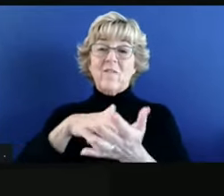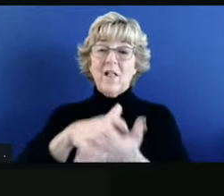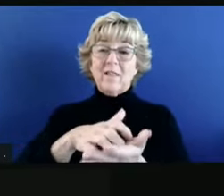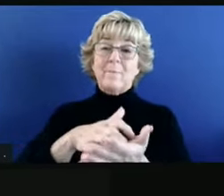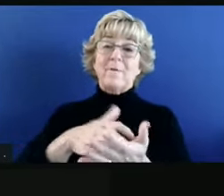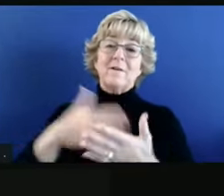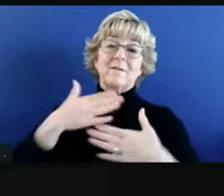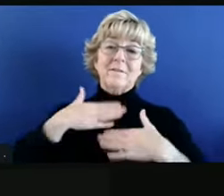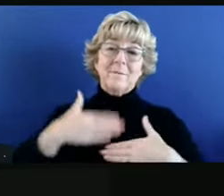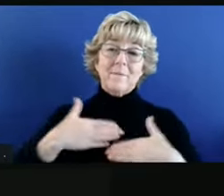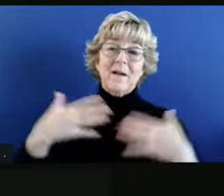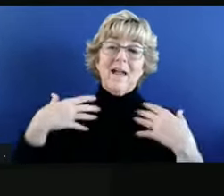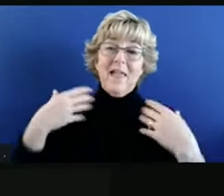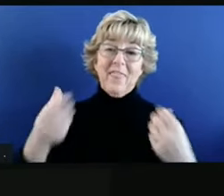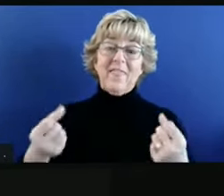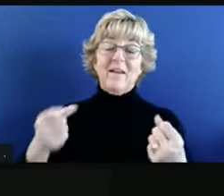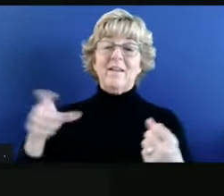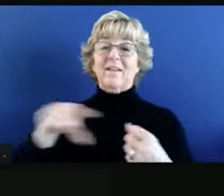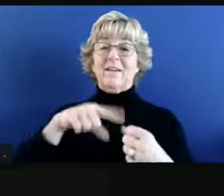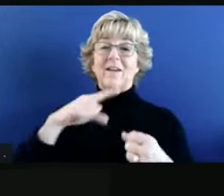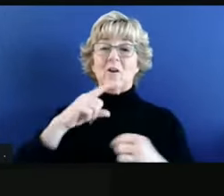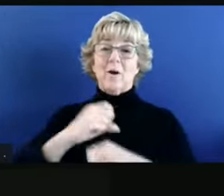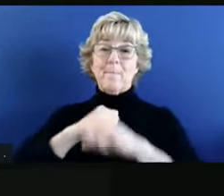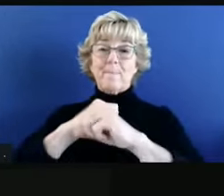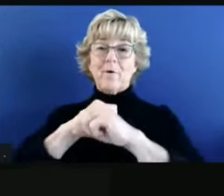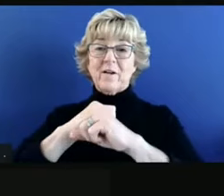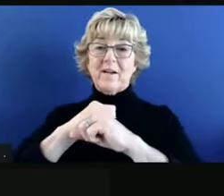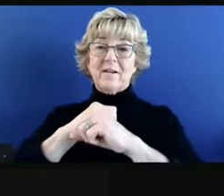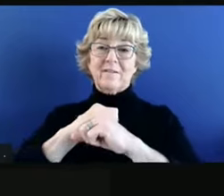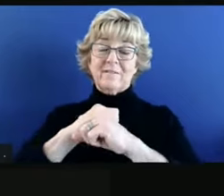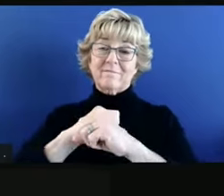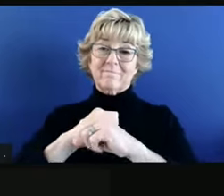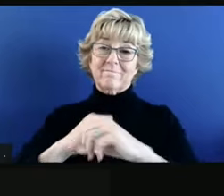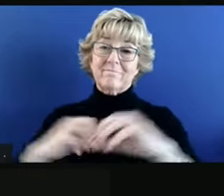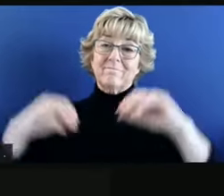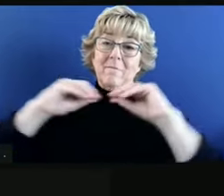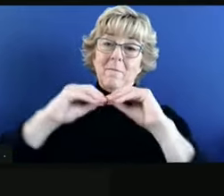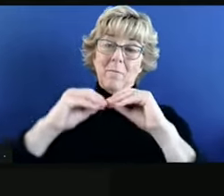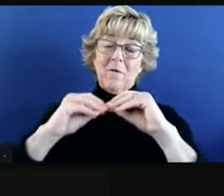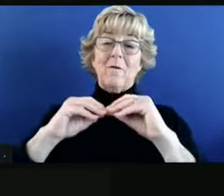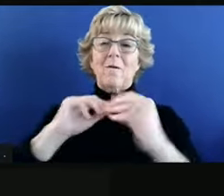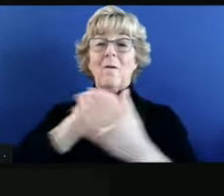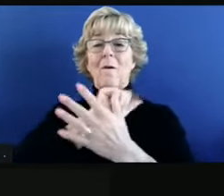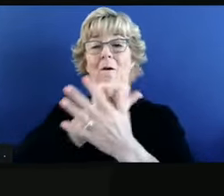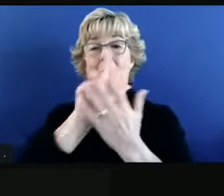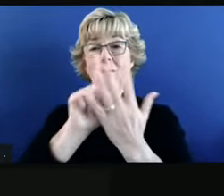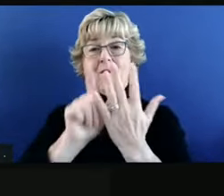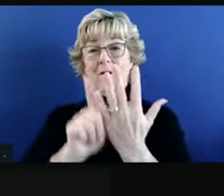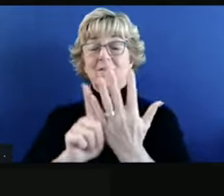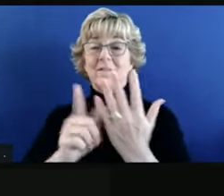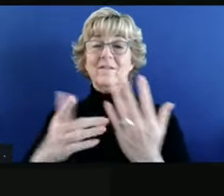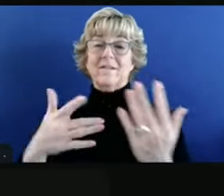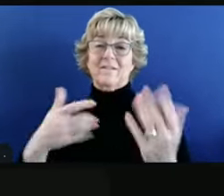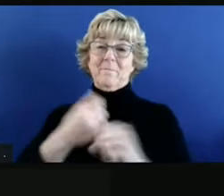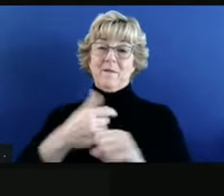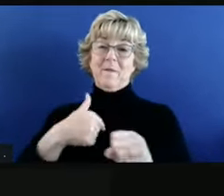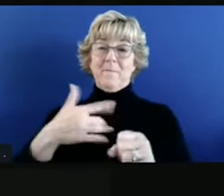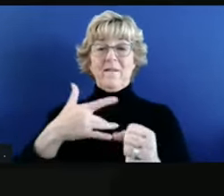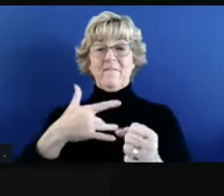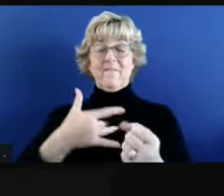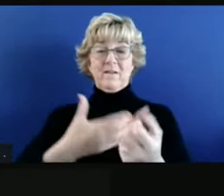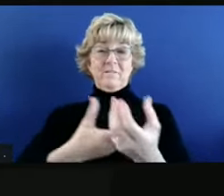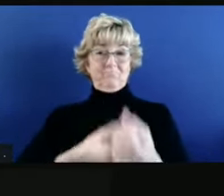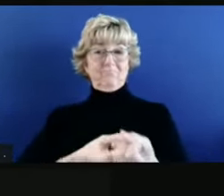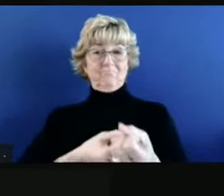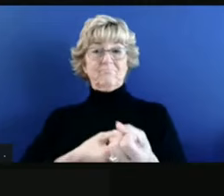are protected even above and beyond. So all of these tools give me confidence that working together,